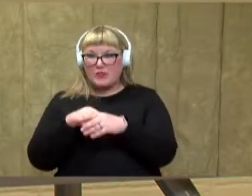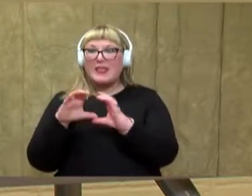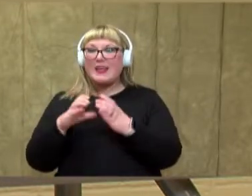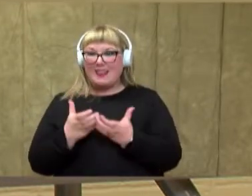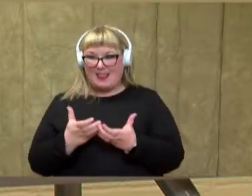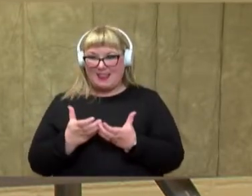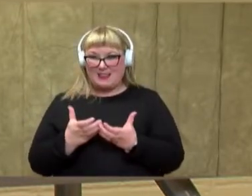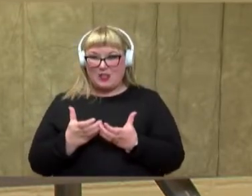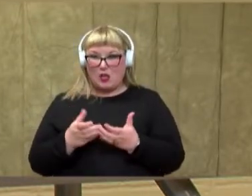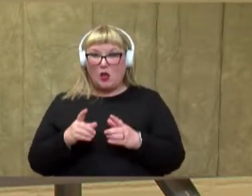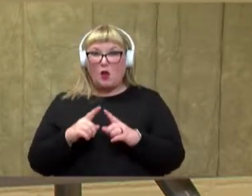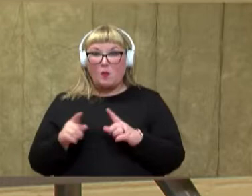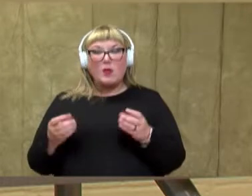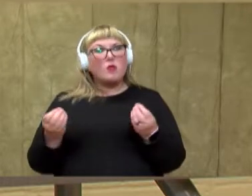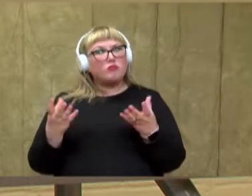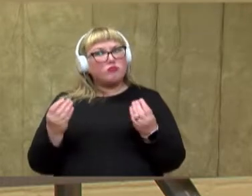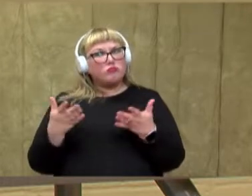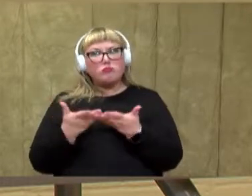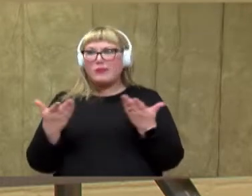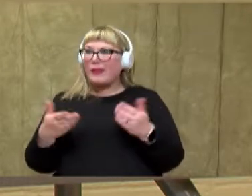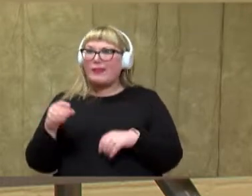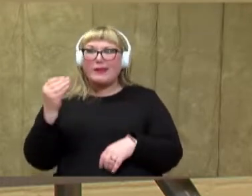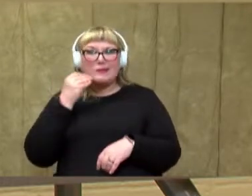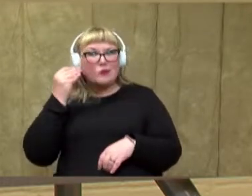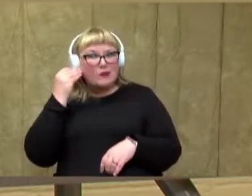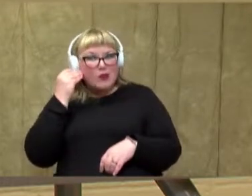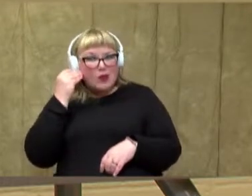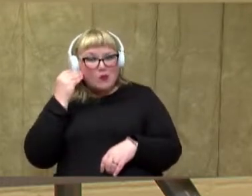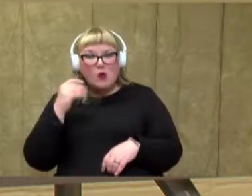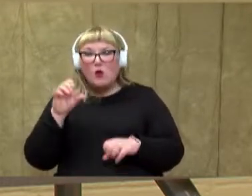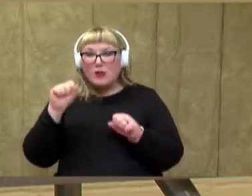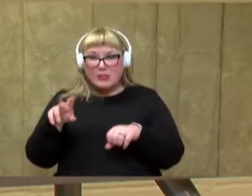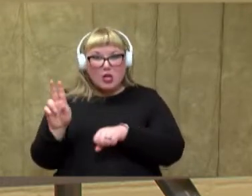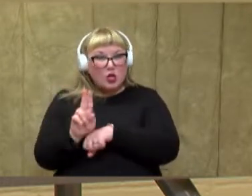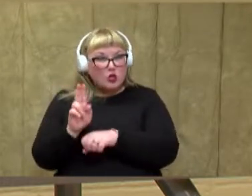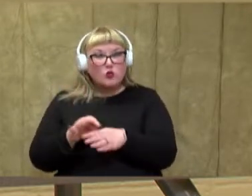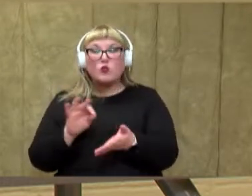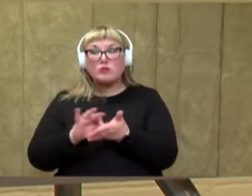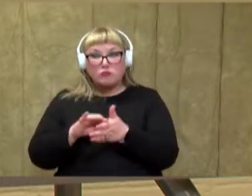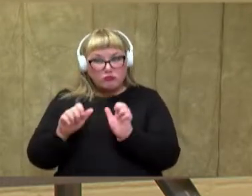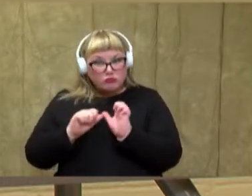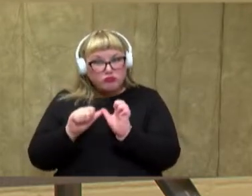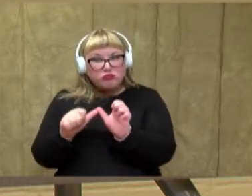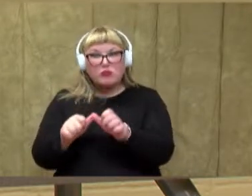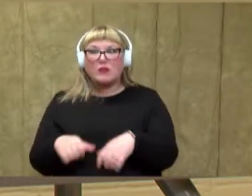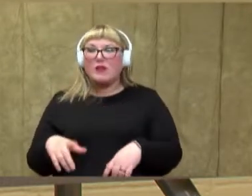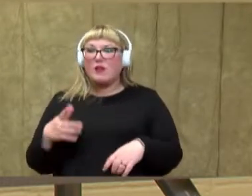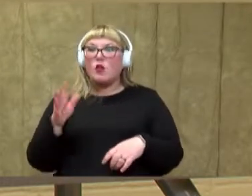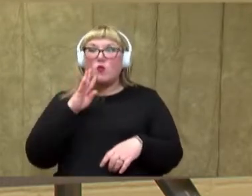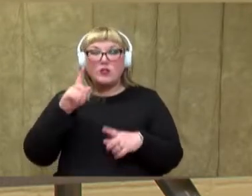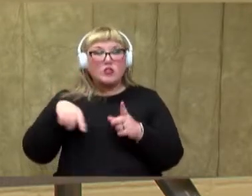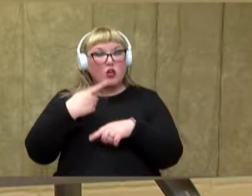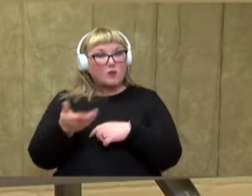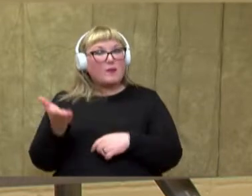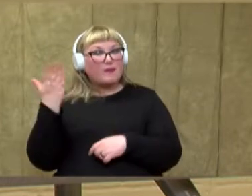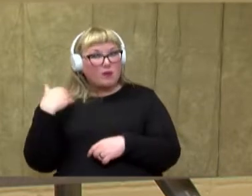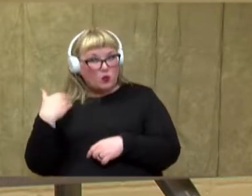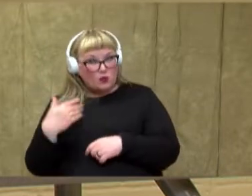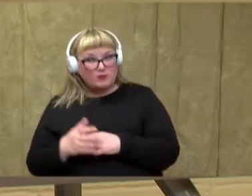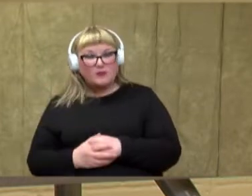but there are tons of things that you have at home that you can use to count on like we talked about in our first lesson.